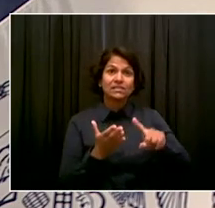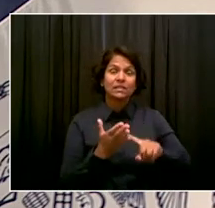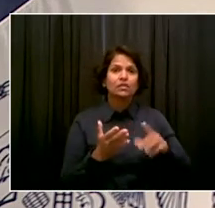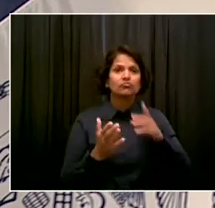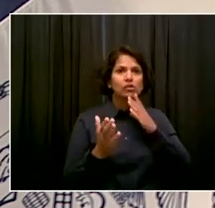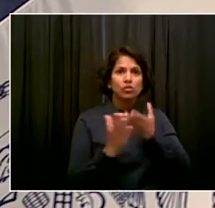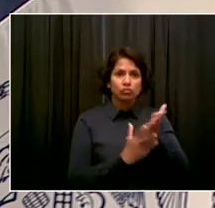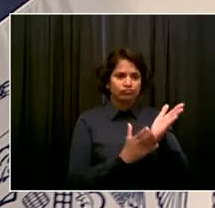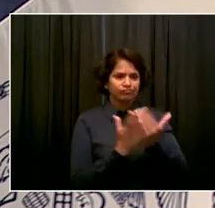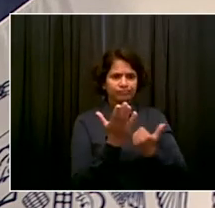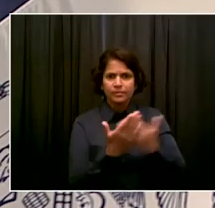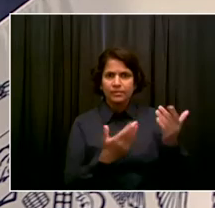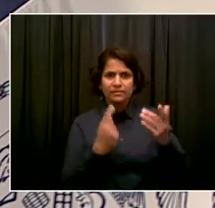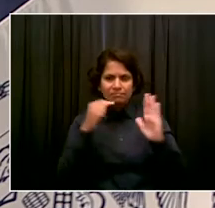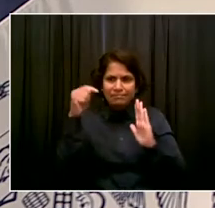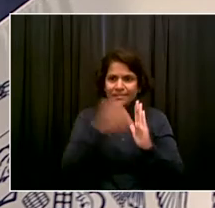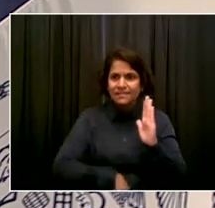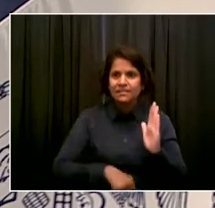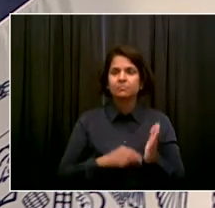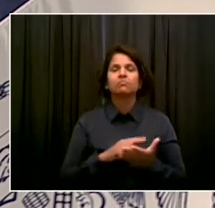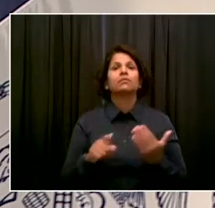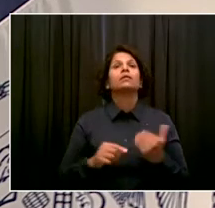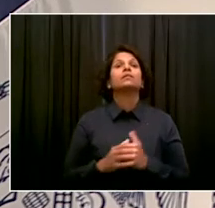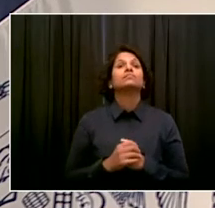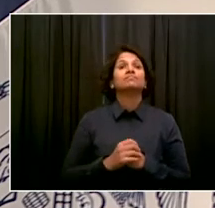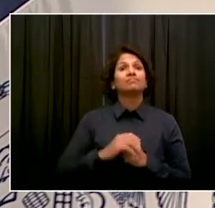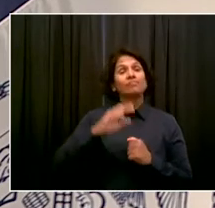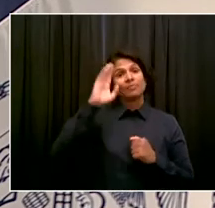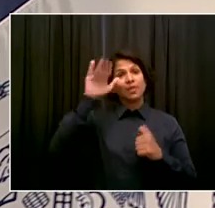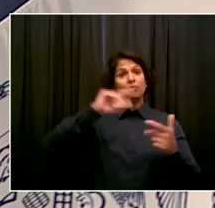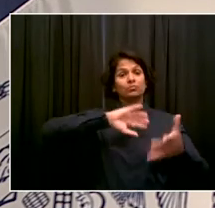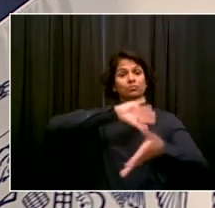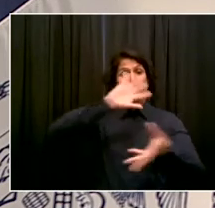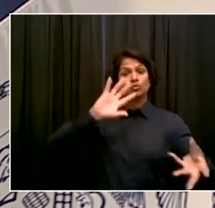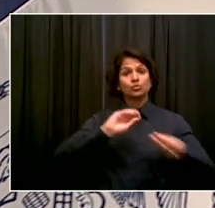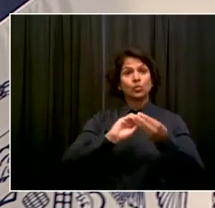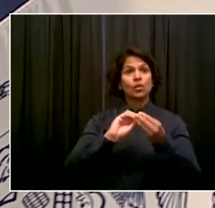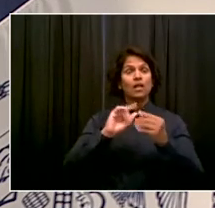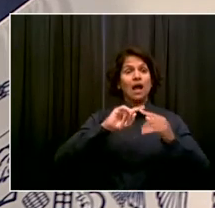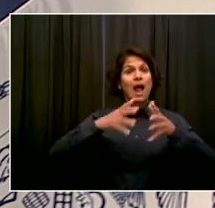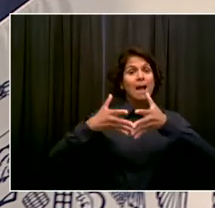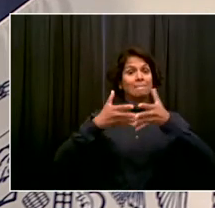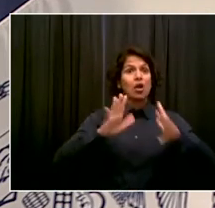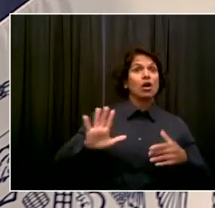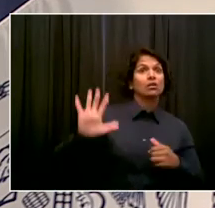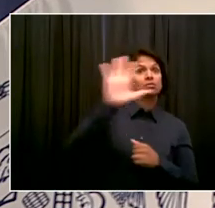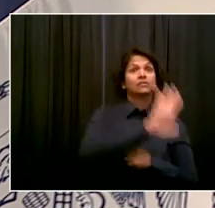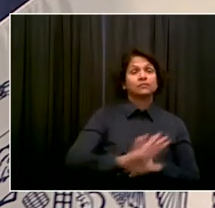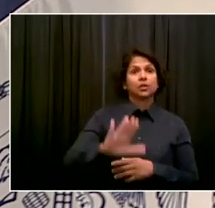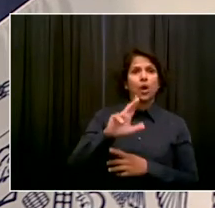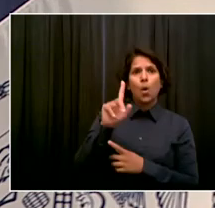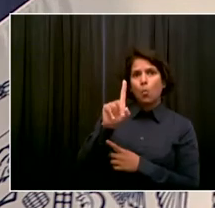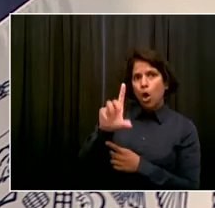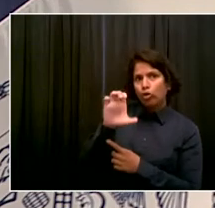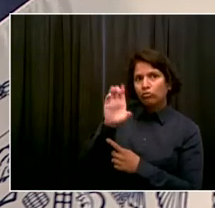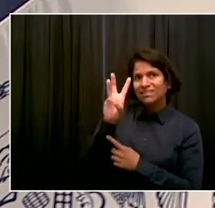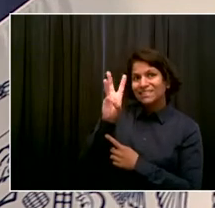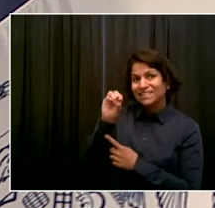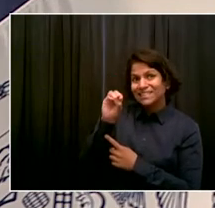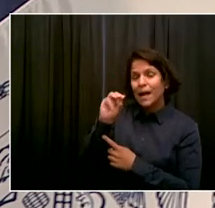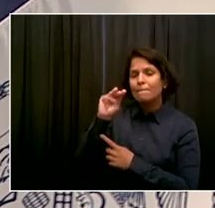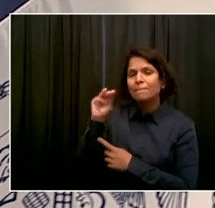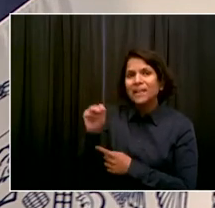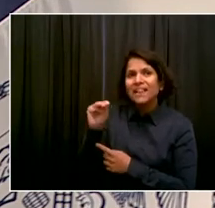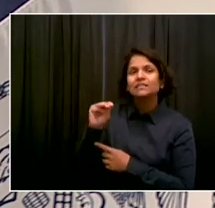Americans successfully vaccinated. So it is legally absolutely appropriate to move forward with this mandate. And it's